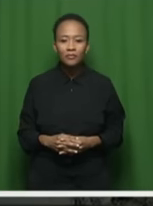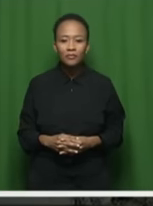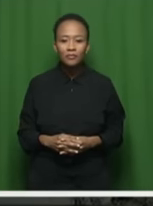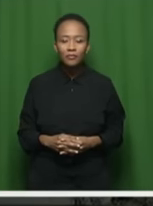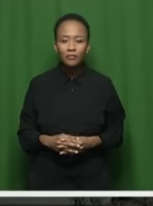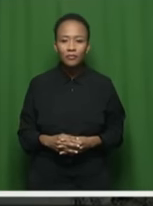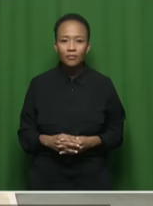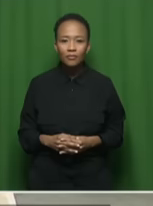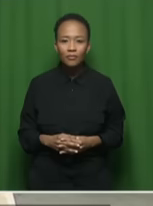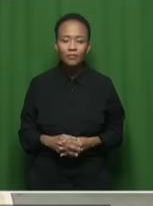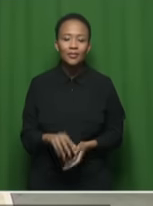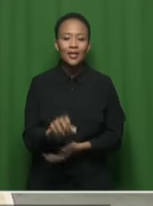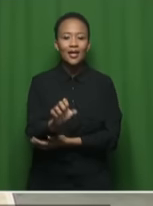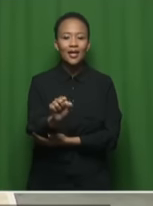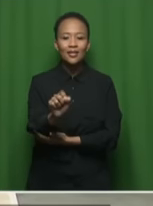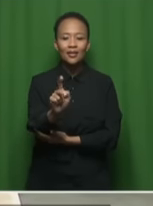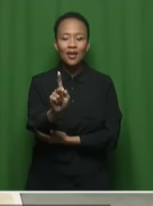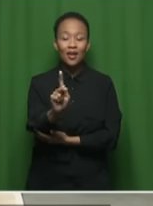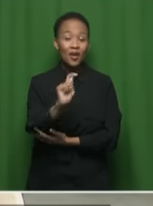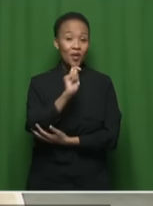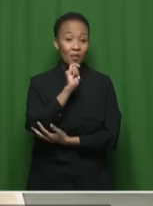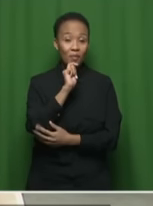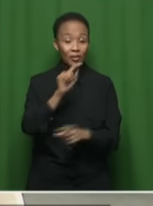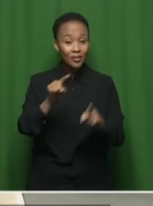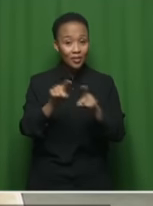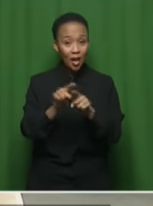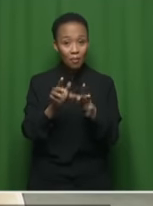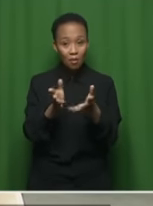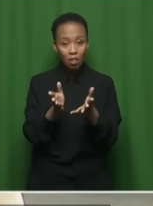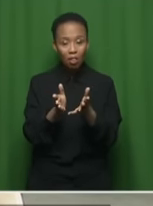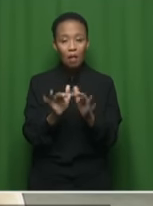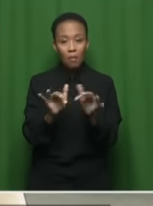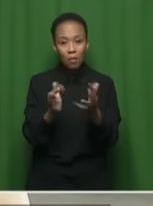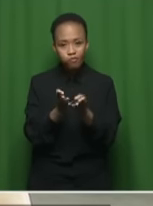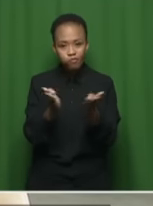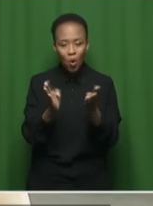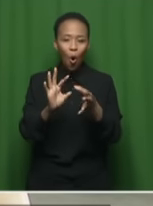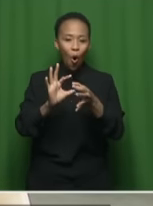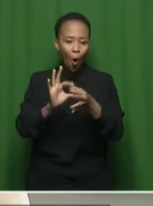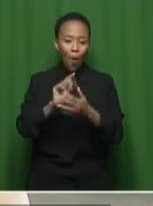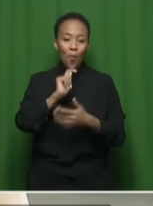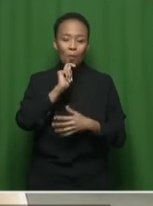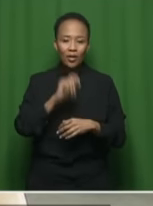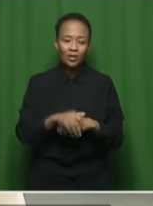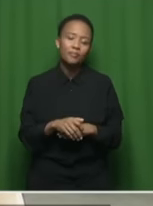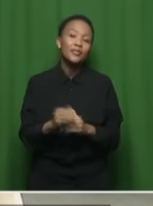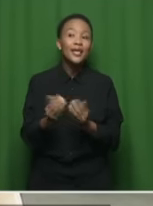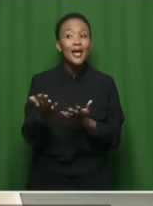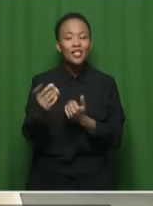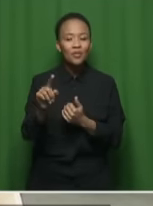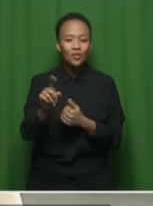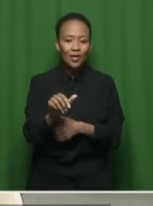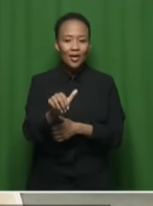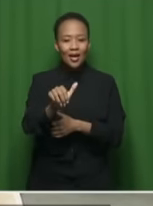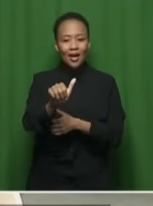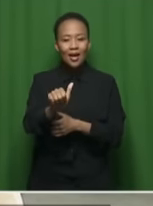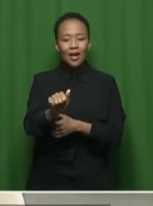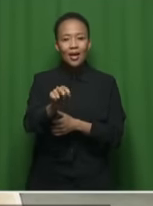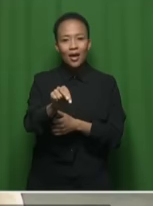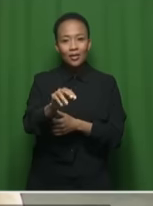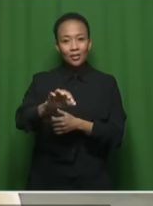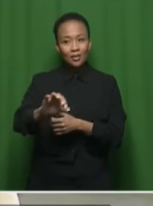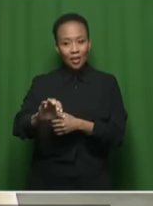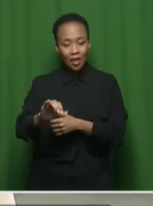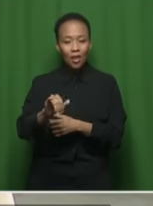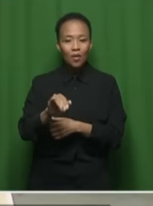Well, good morning to you, Sakina, and to the viewers at home. Of course, what you can expect is that the ANC will be hauling the Electoral Commission